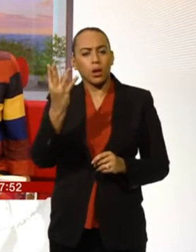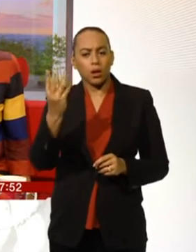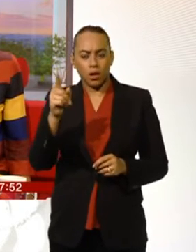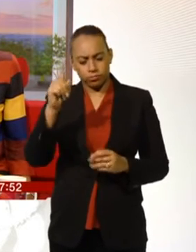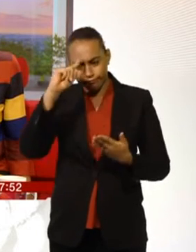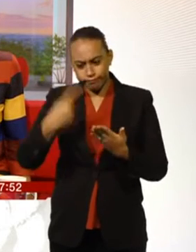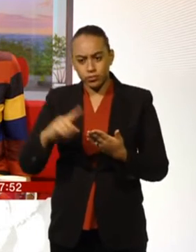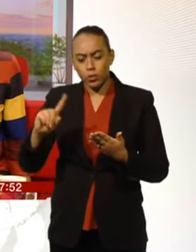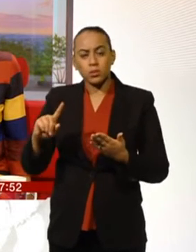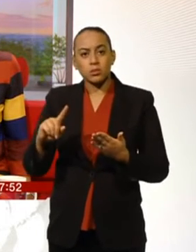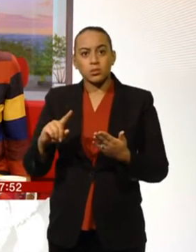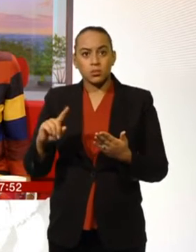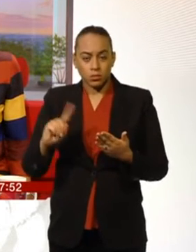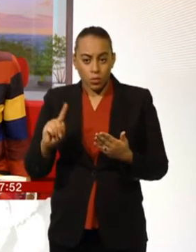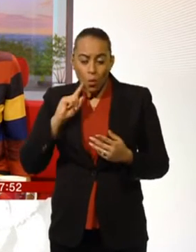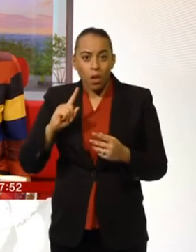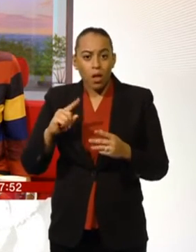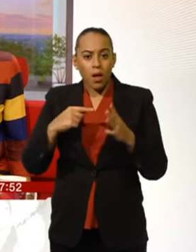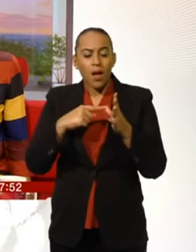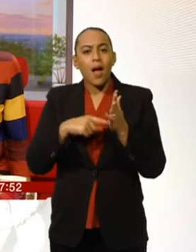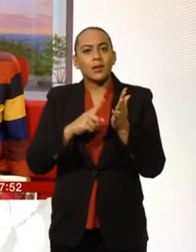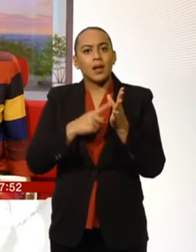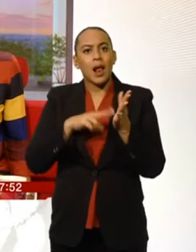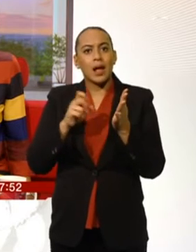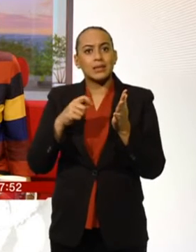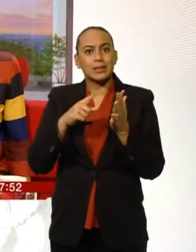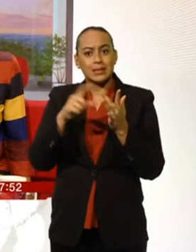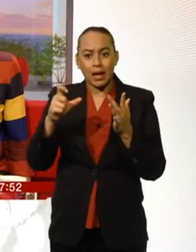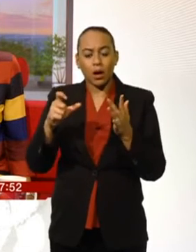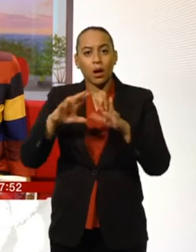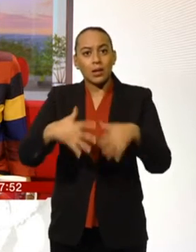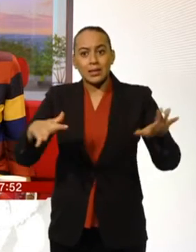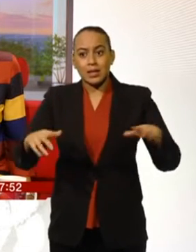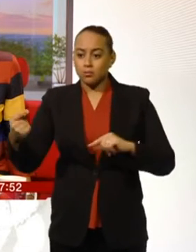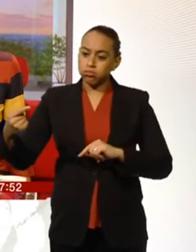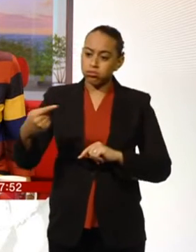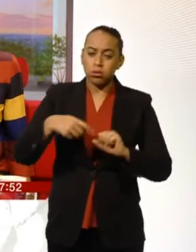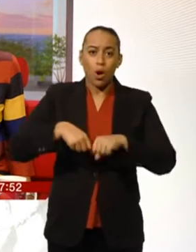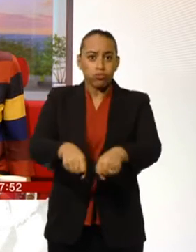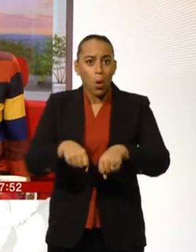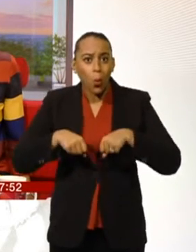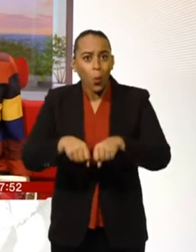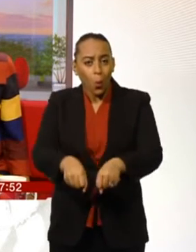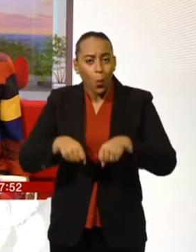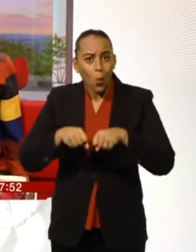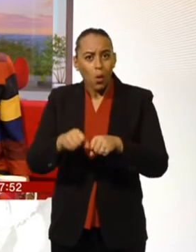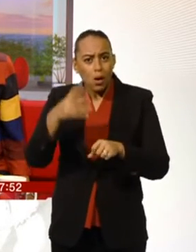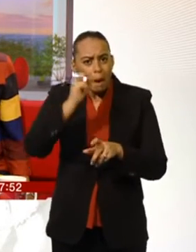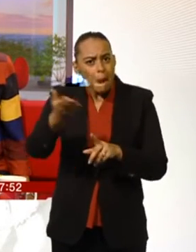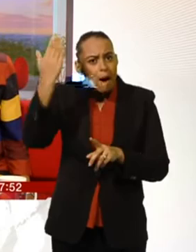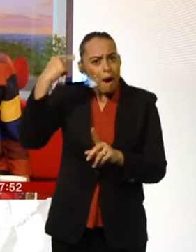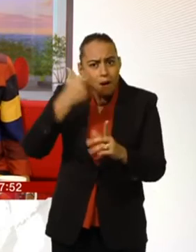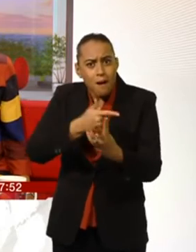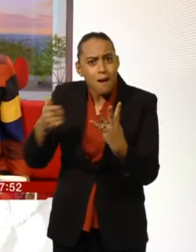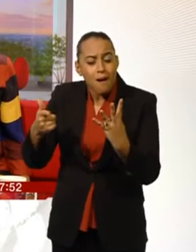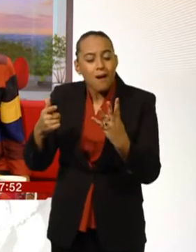Extraordinary voyage, 3,000 nautical miles, and they're expecting to hit some pretty big challenges. By now, the Yorkshire rows, as they're